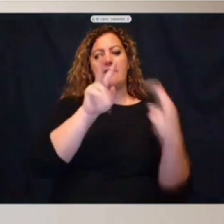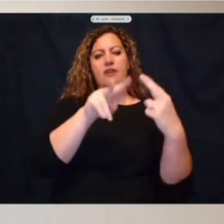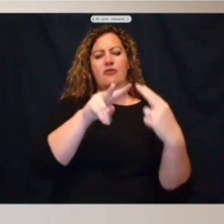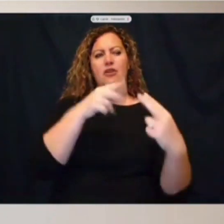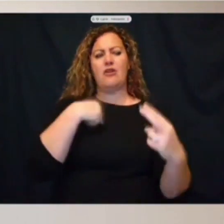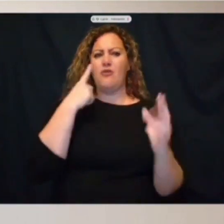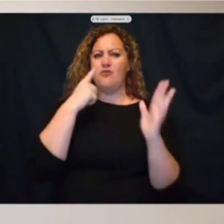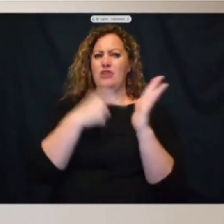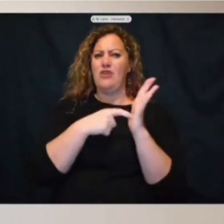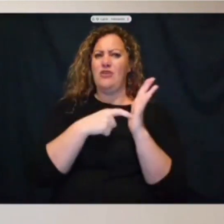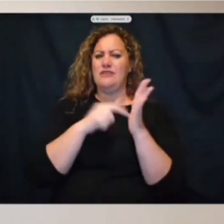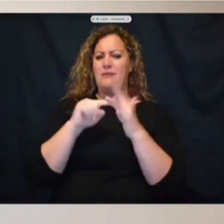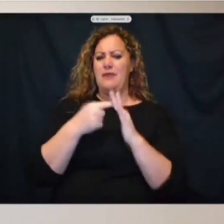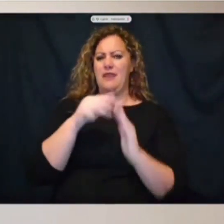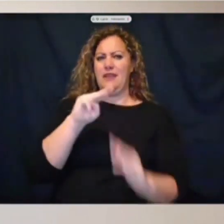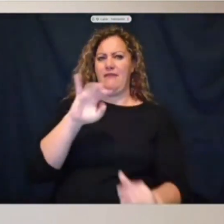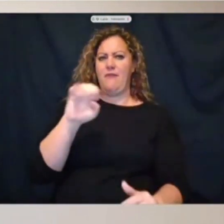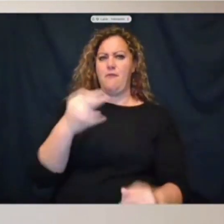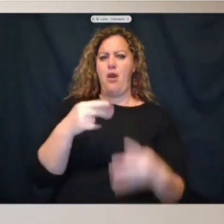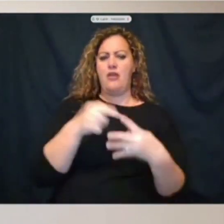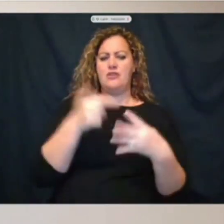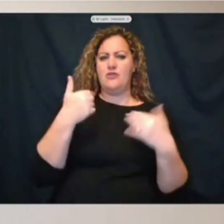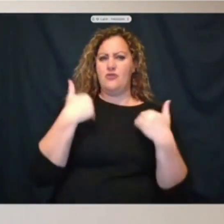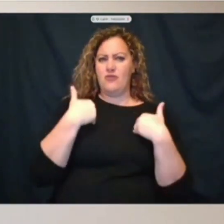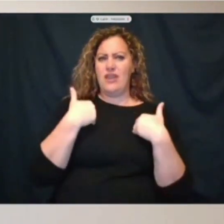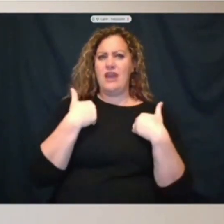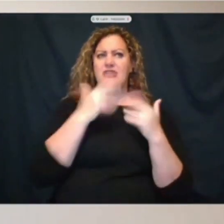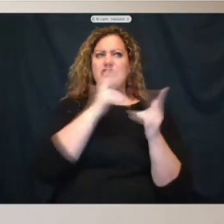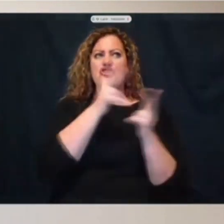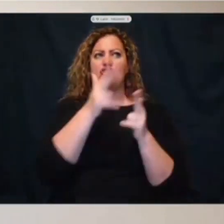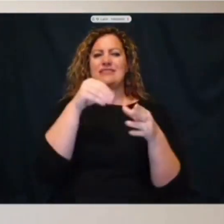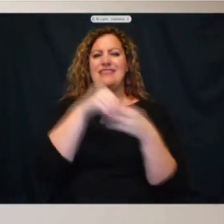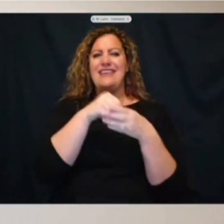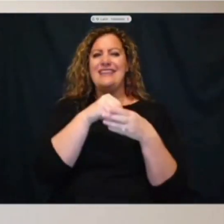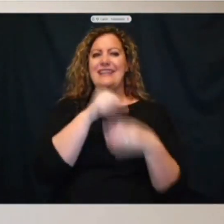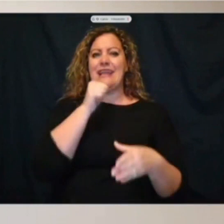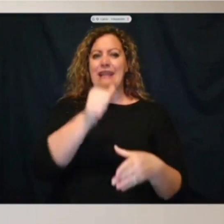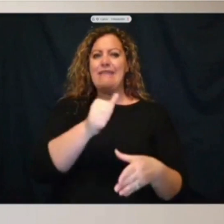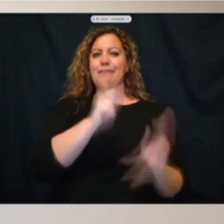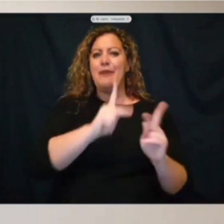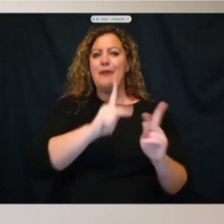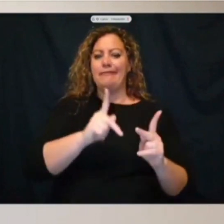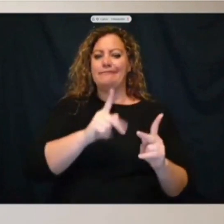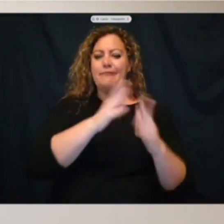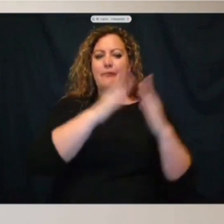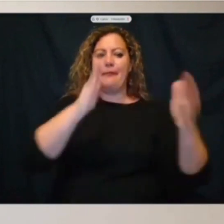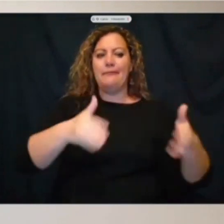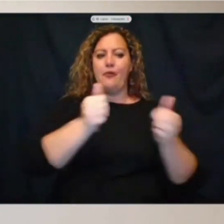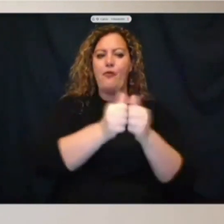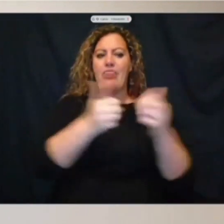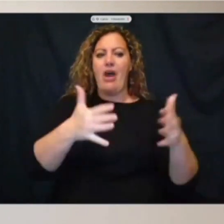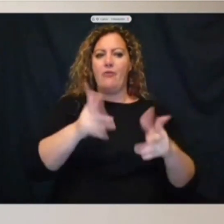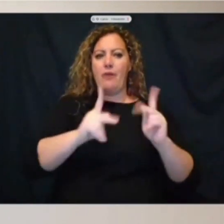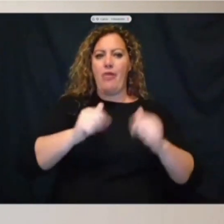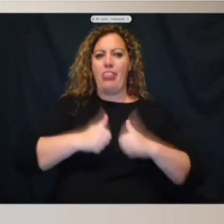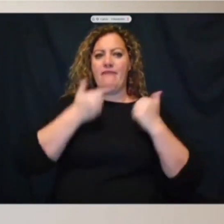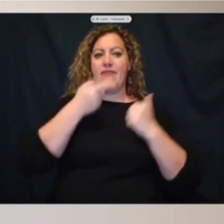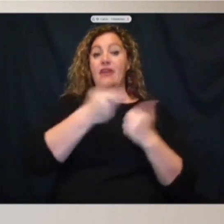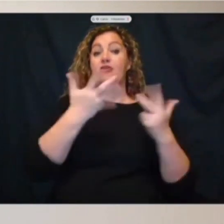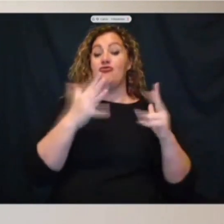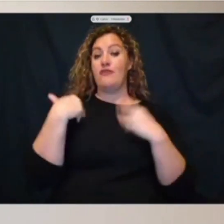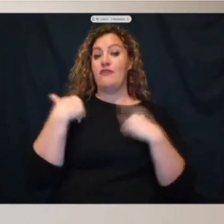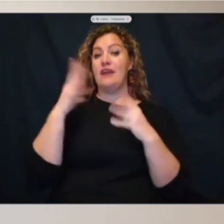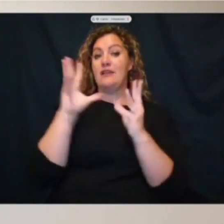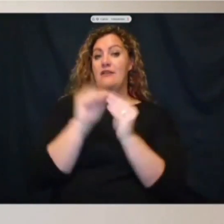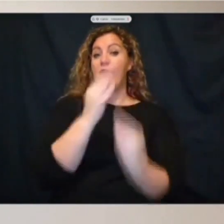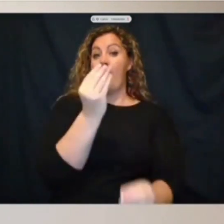series of shooting and occupy dwellings. So far at our last count, we've, we've noted 14 of those incidents. We have made arrests in some of those cases,